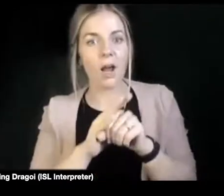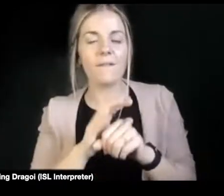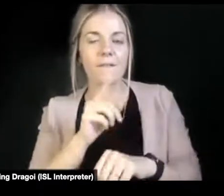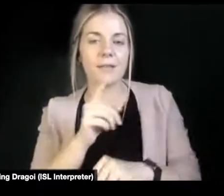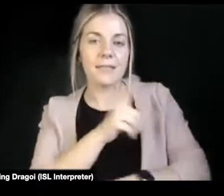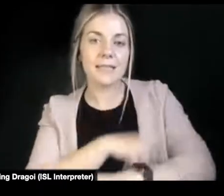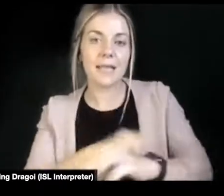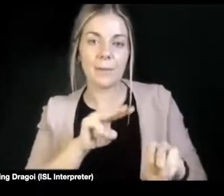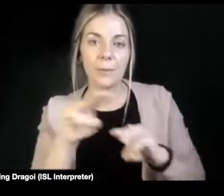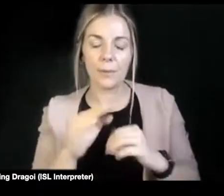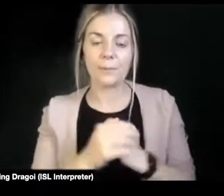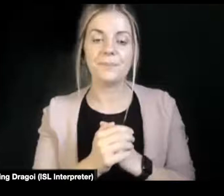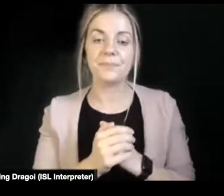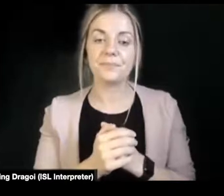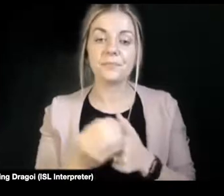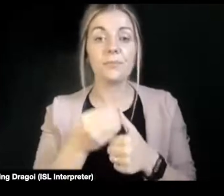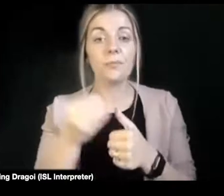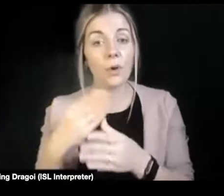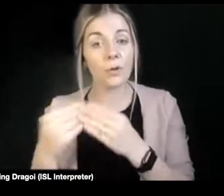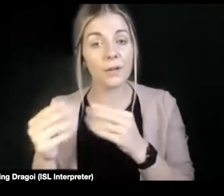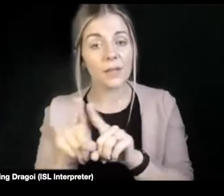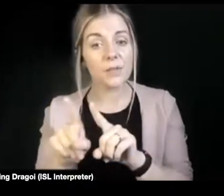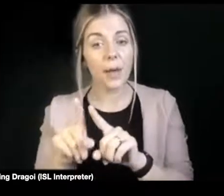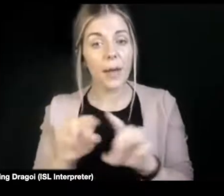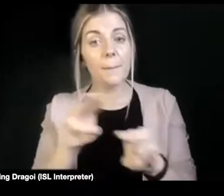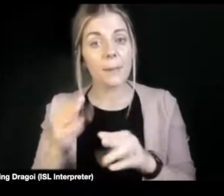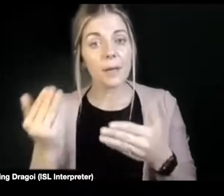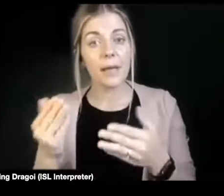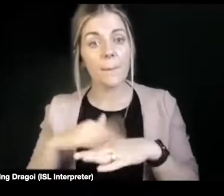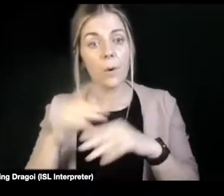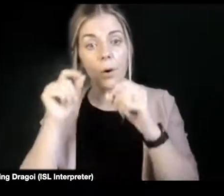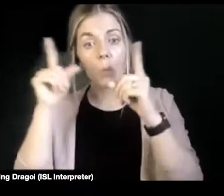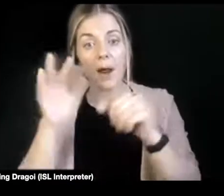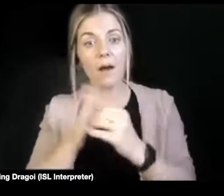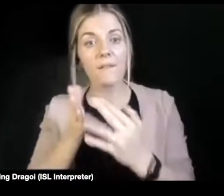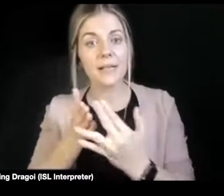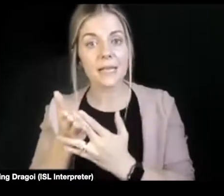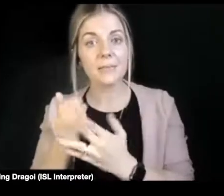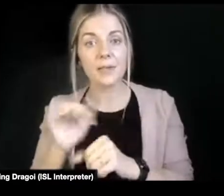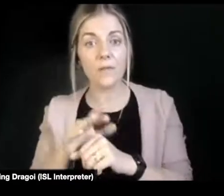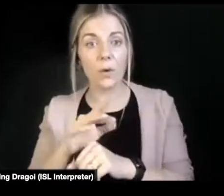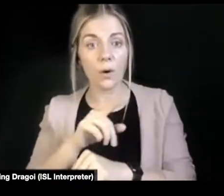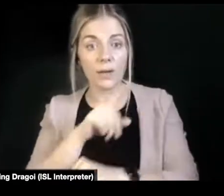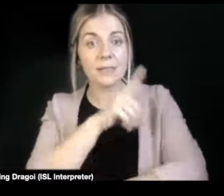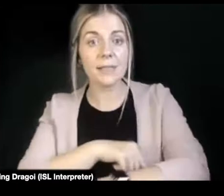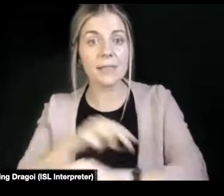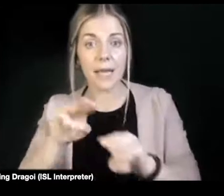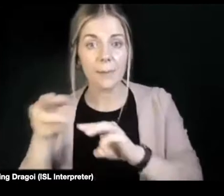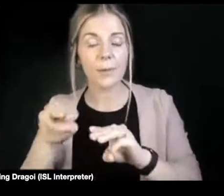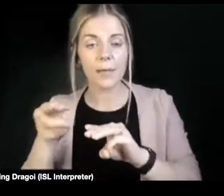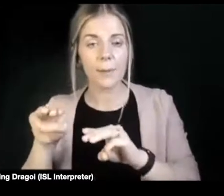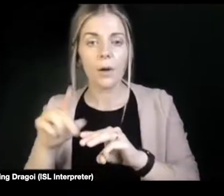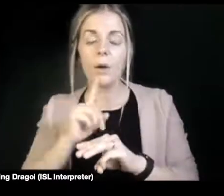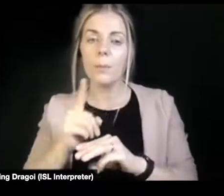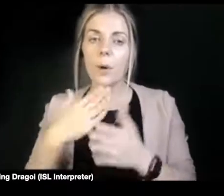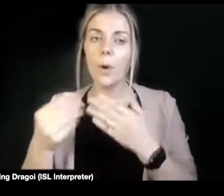need for, you know, a lot, people are a lot more aware of accessibility for disabled people. But what we